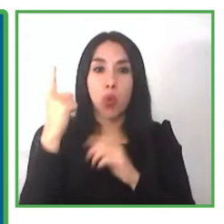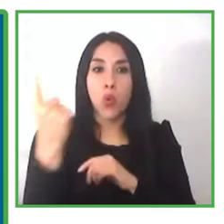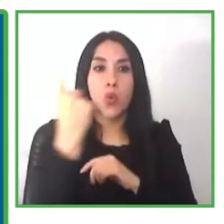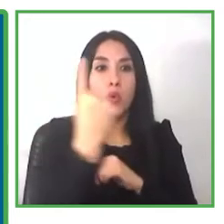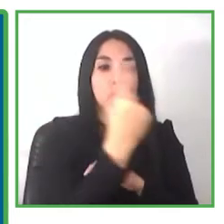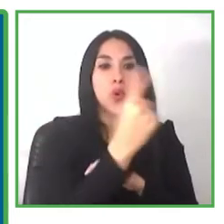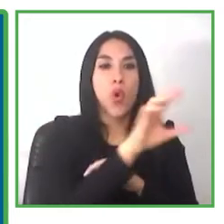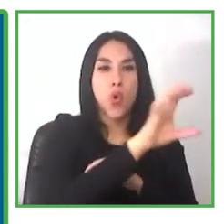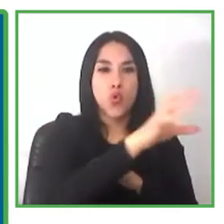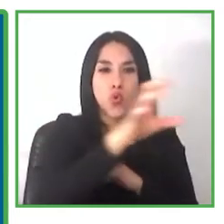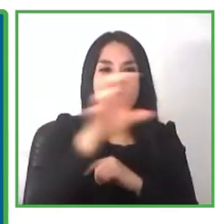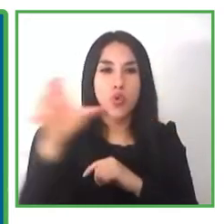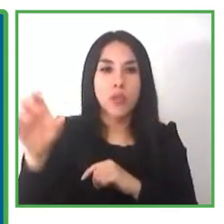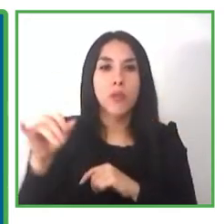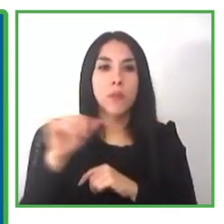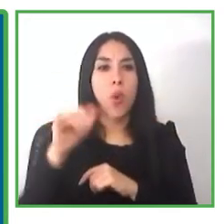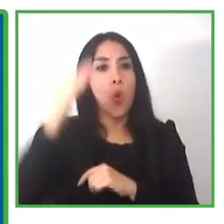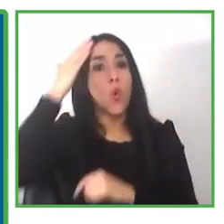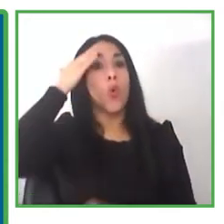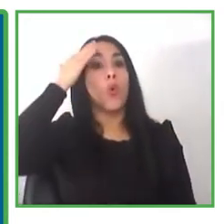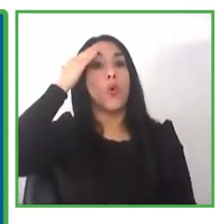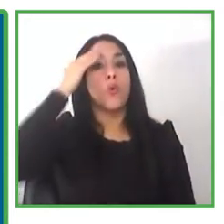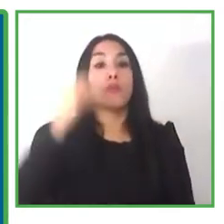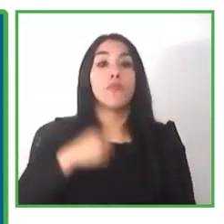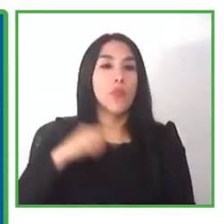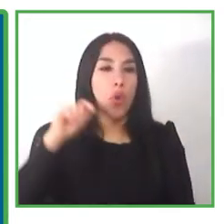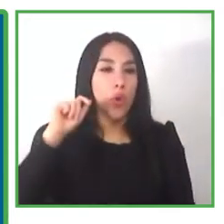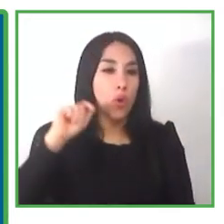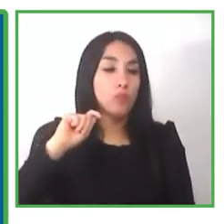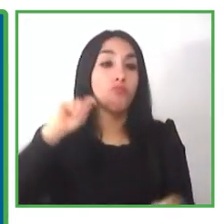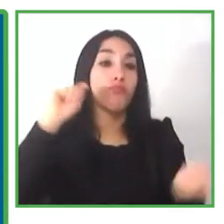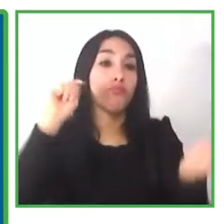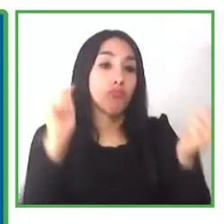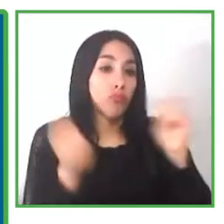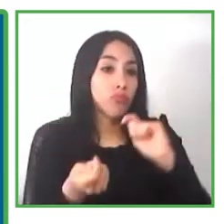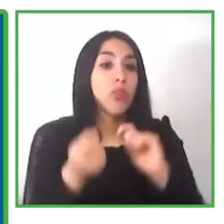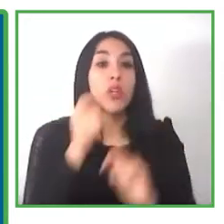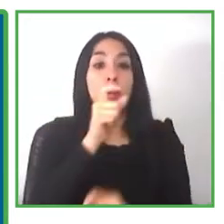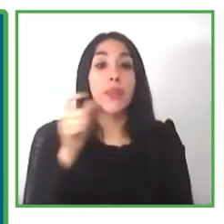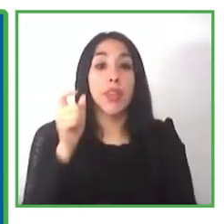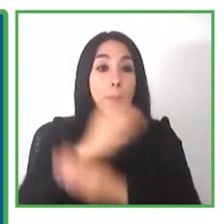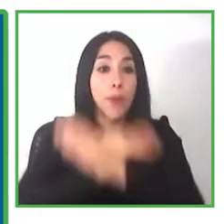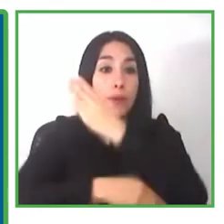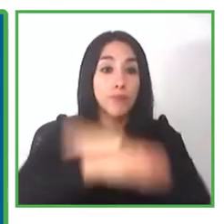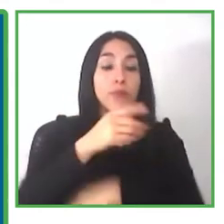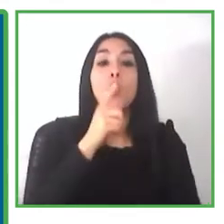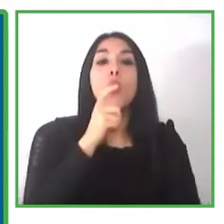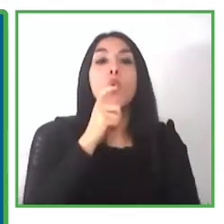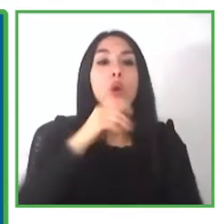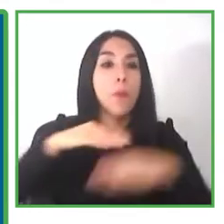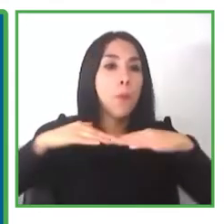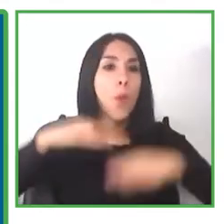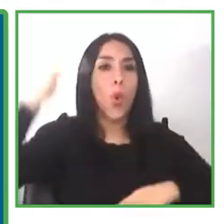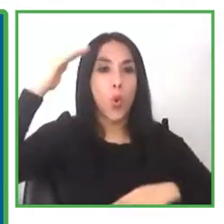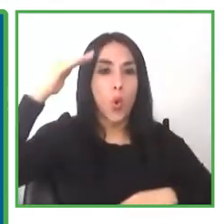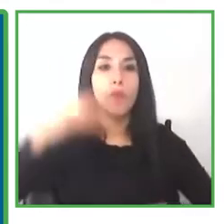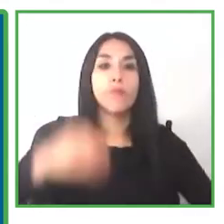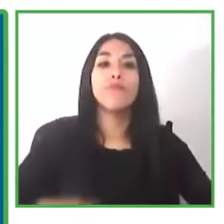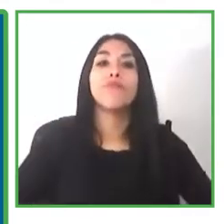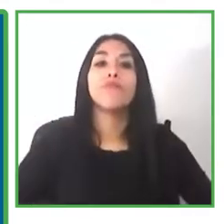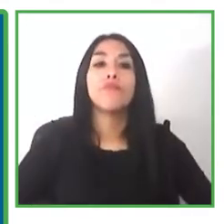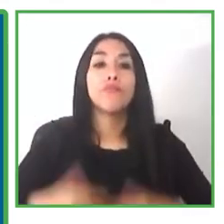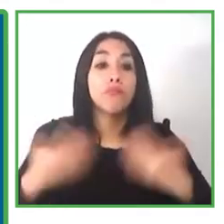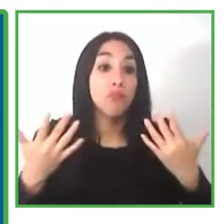also know that the people with all types of disabilities have more probabilities for being uh